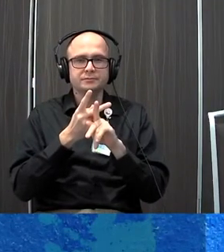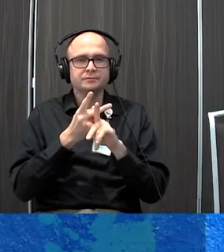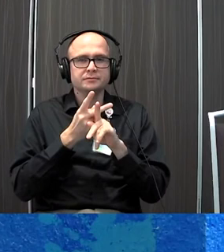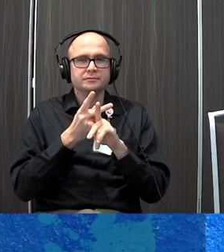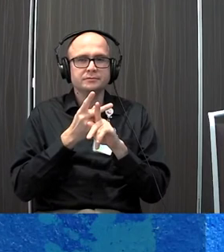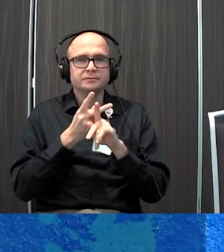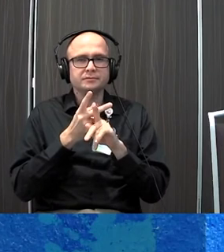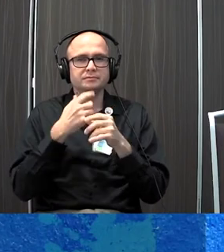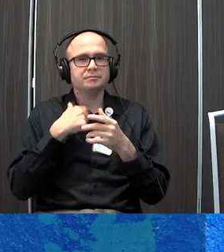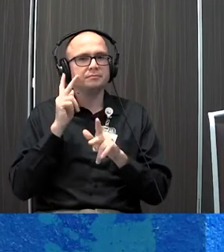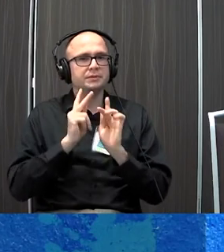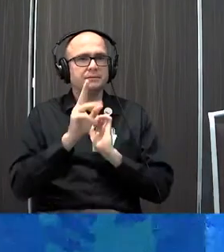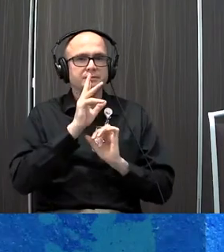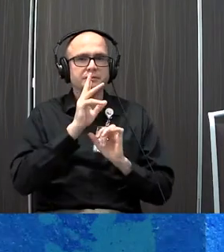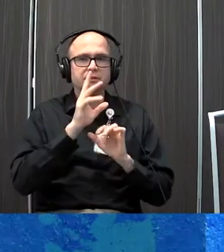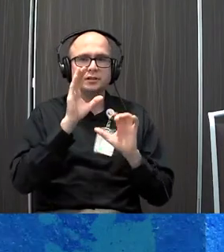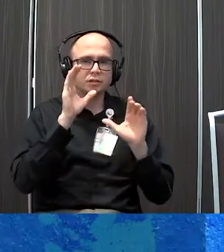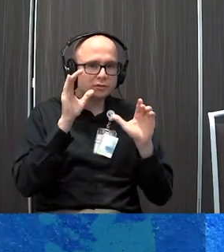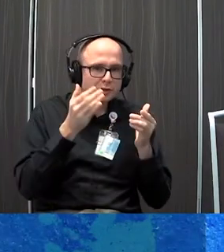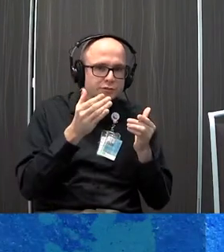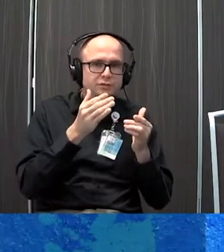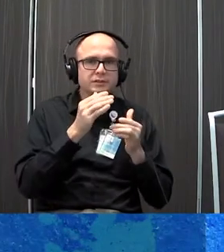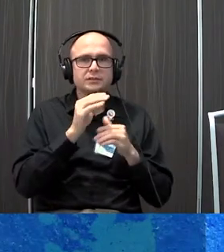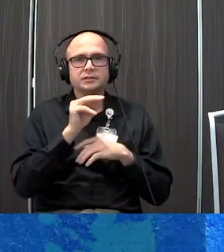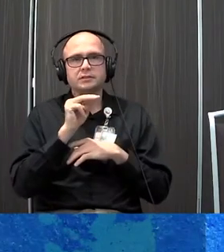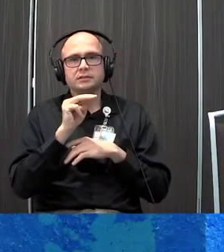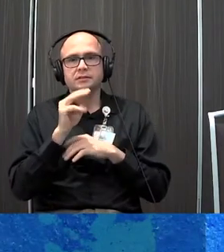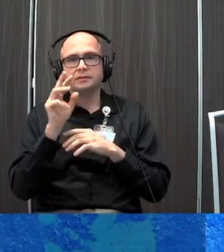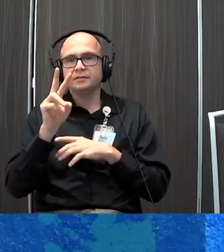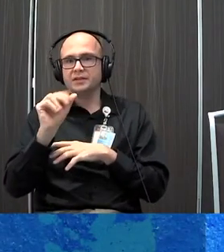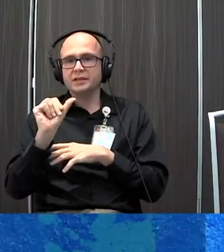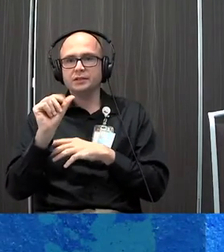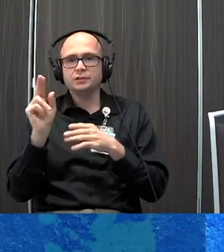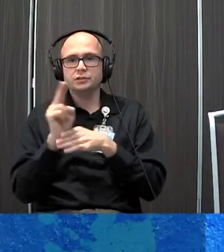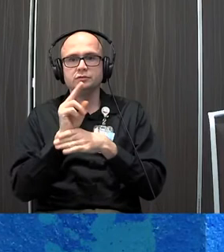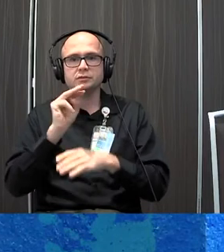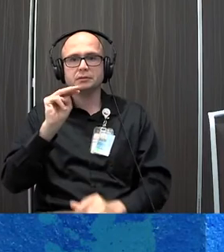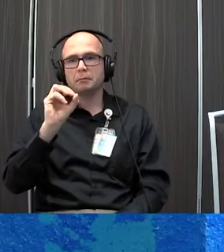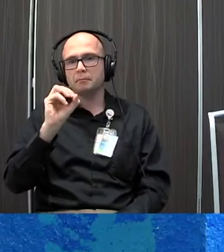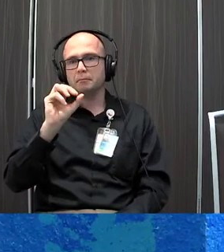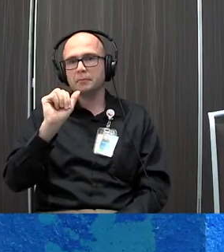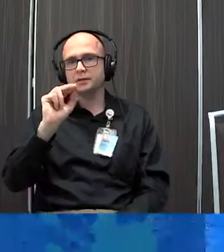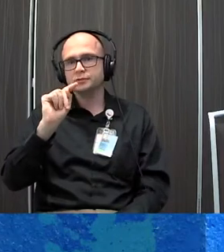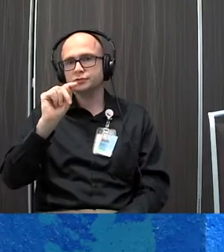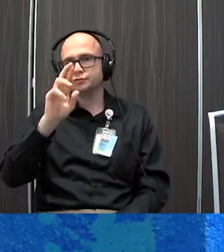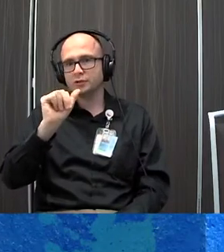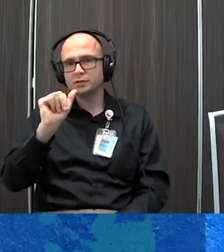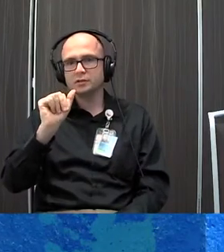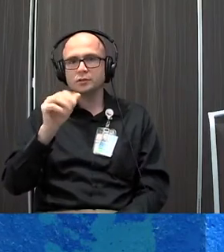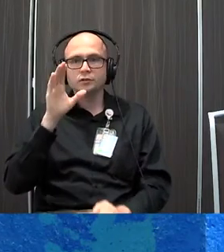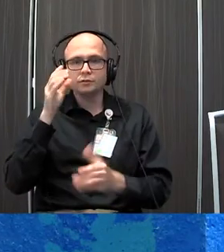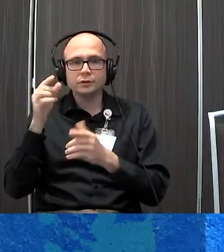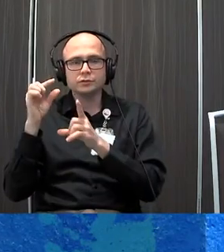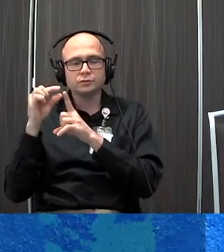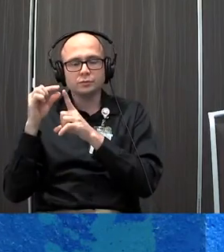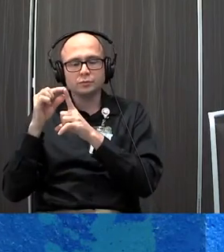want to, you know, people talk about there's concentrated meditation. The VA uses a lot of mantra meditation. And this might work for you, where you focus on